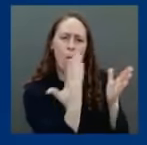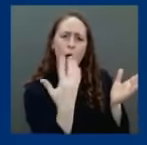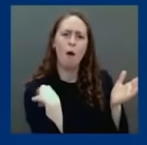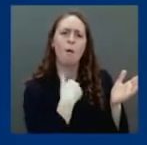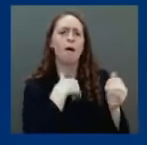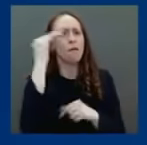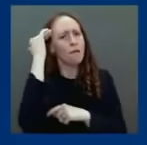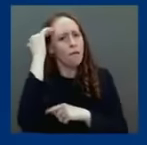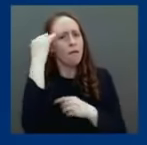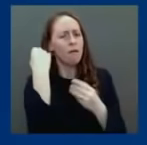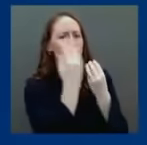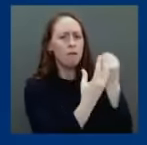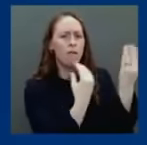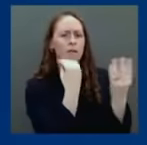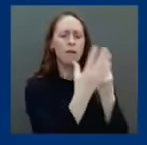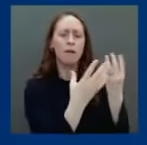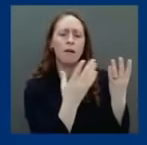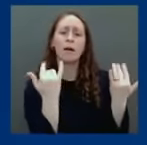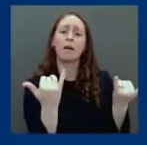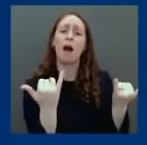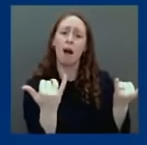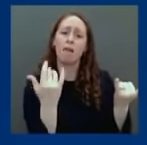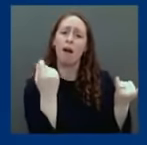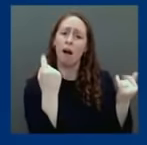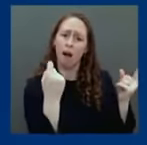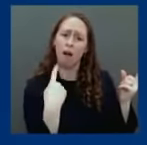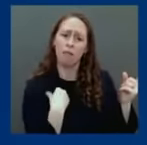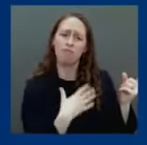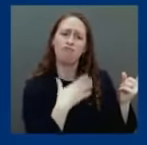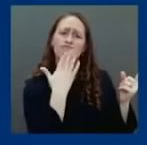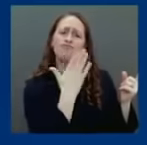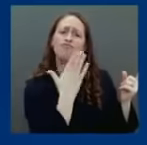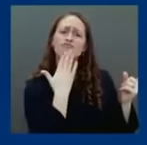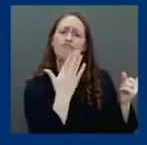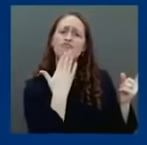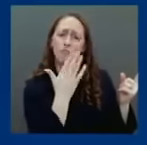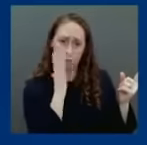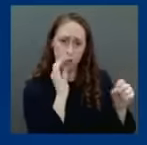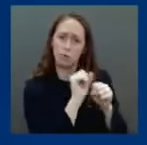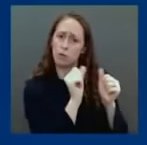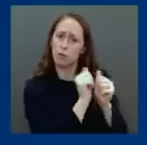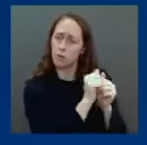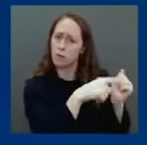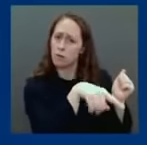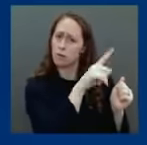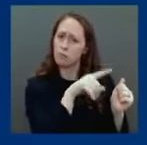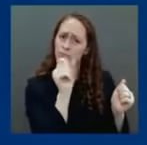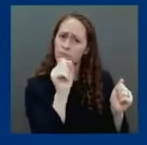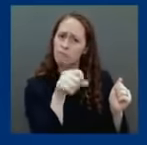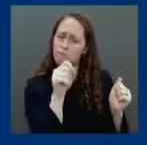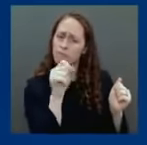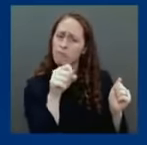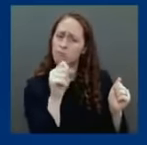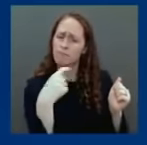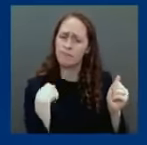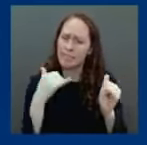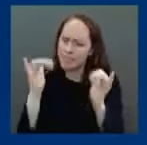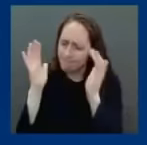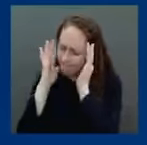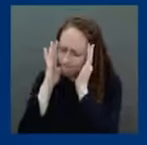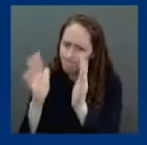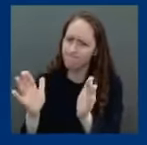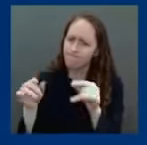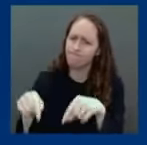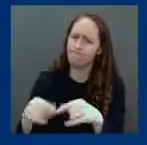work the senators have done and look forward to working with them. Dr. Fauci? Yeah, Sheryl, I think it's important to look at